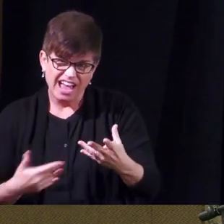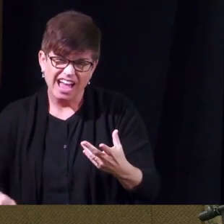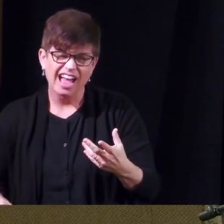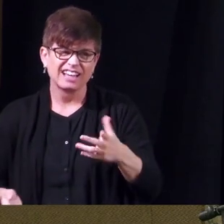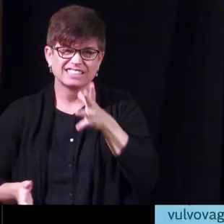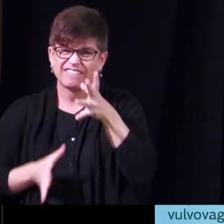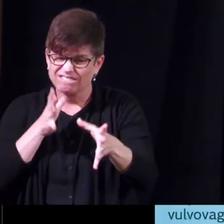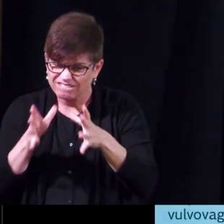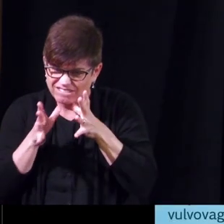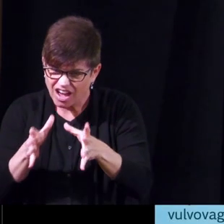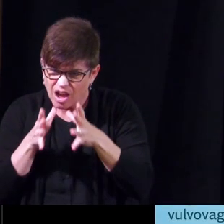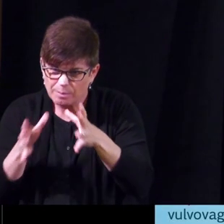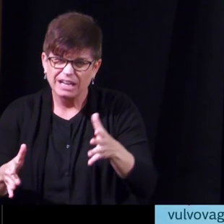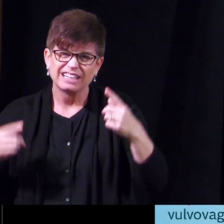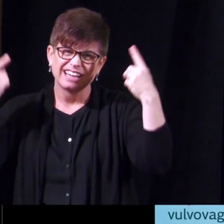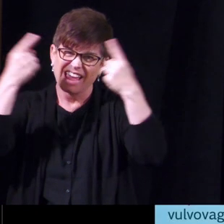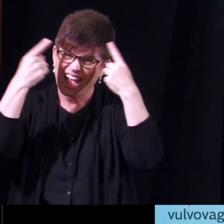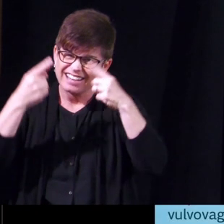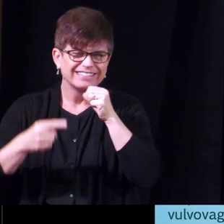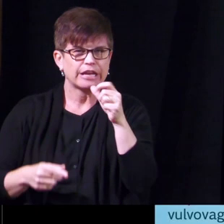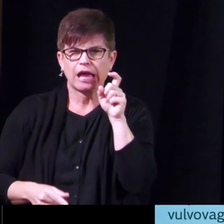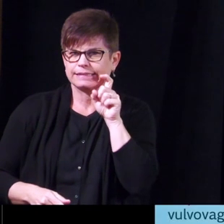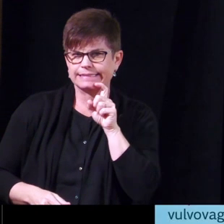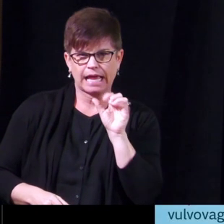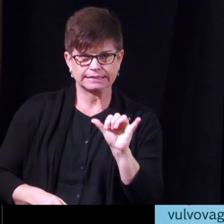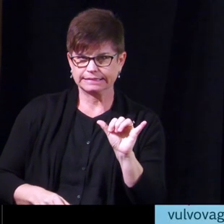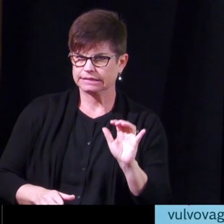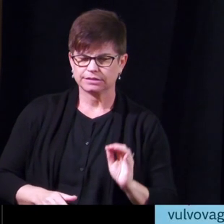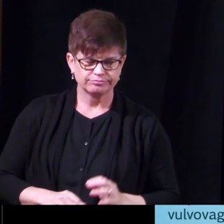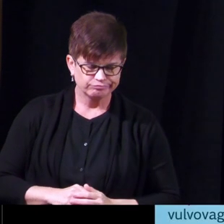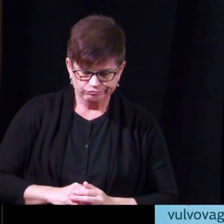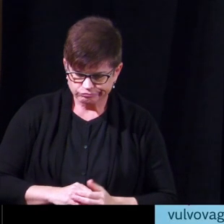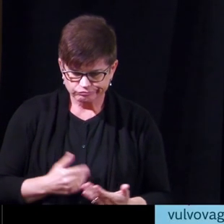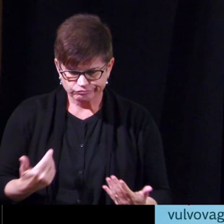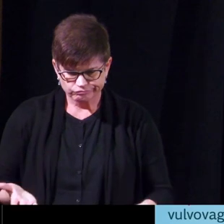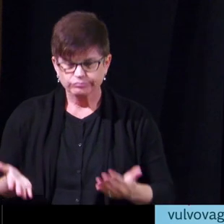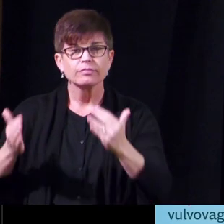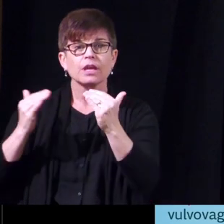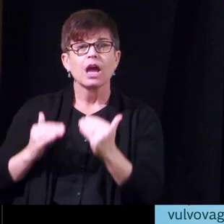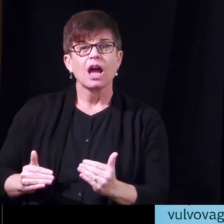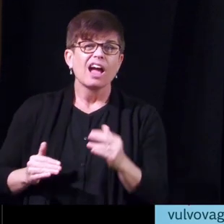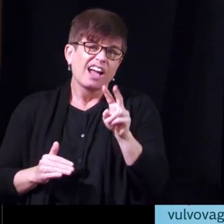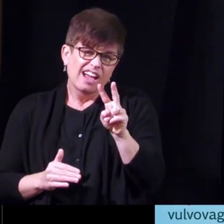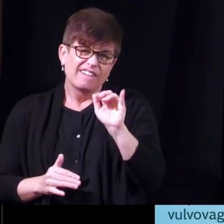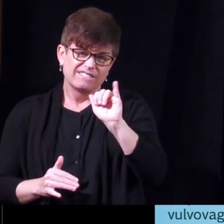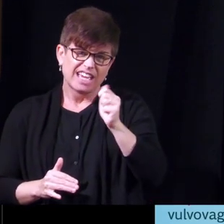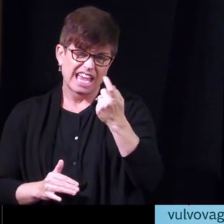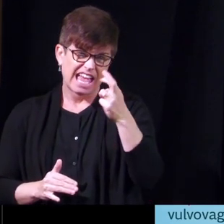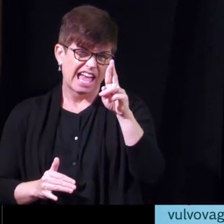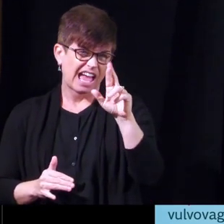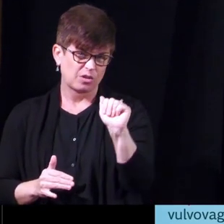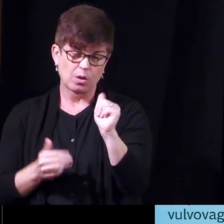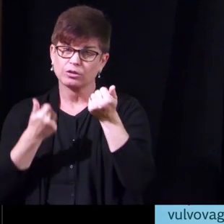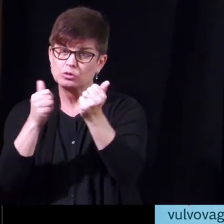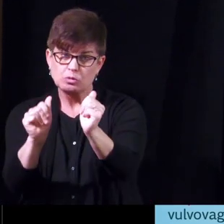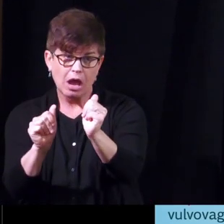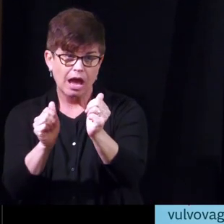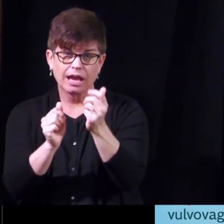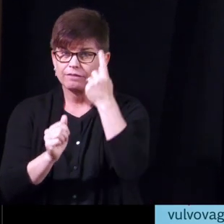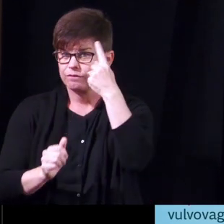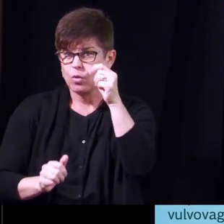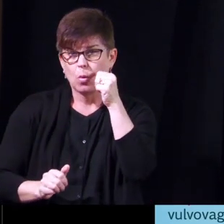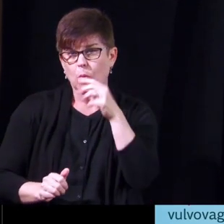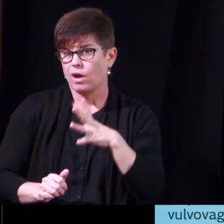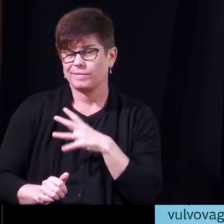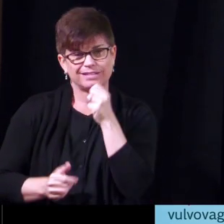reaction so not very sexy and uh we've tried viagra in females it really has not worked it's been a